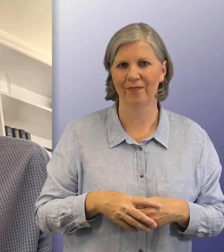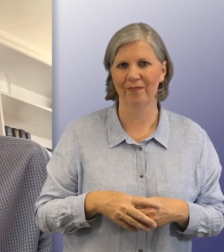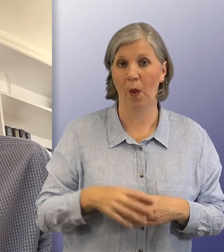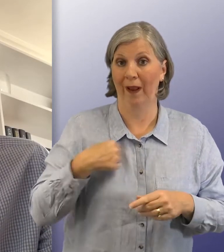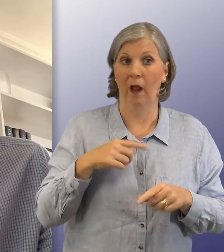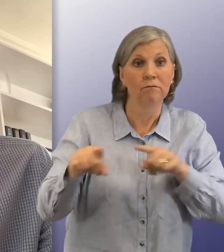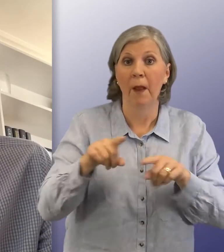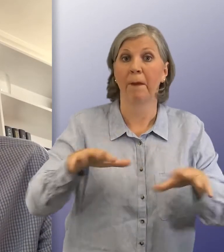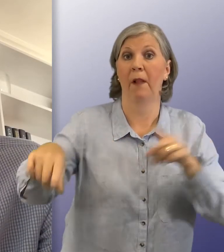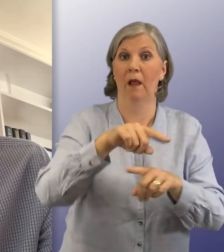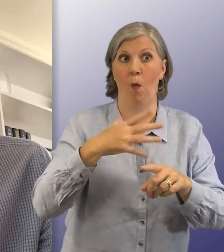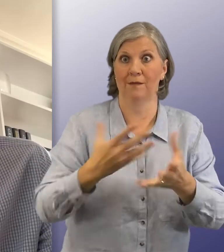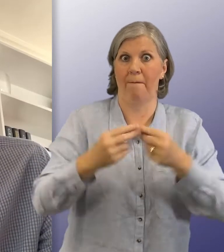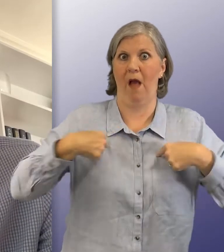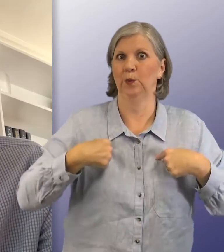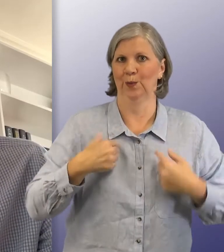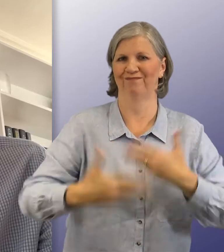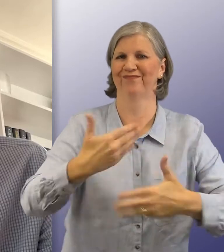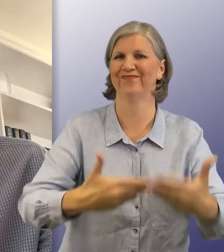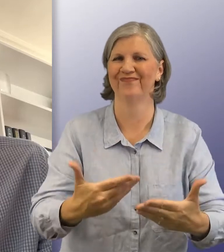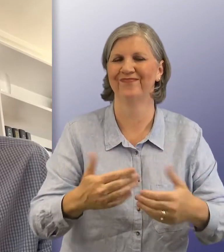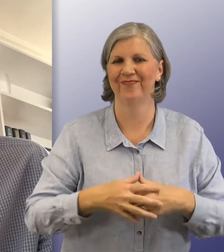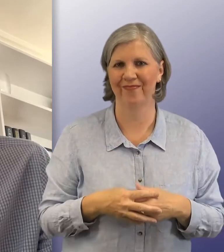and we are looking for people who want to help us do that.